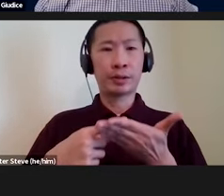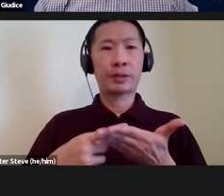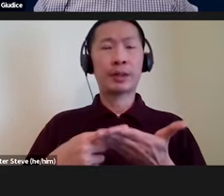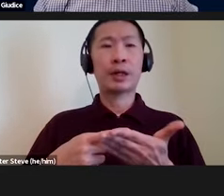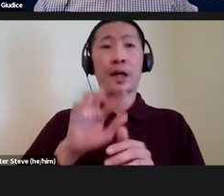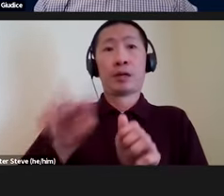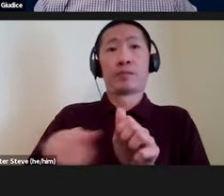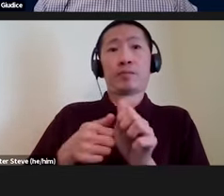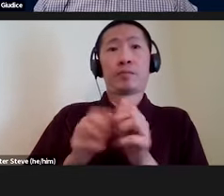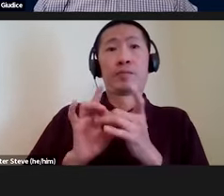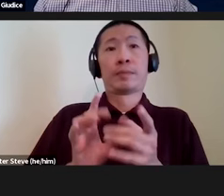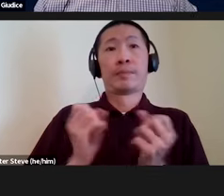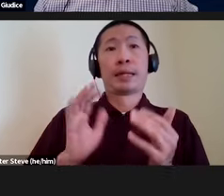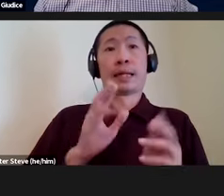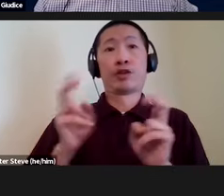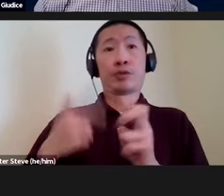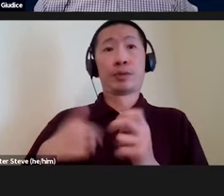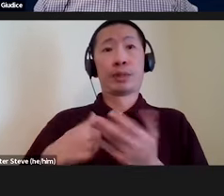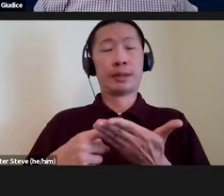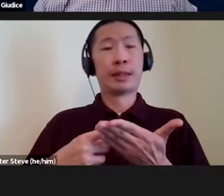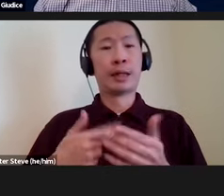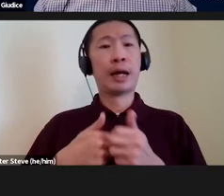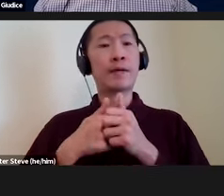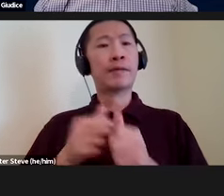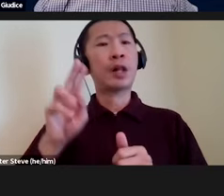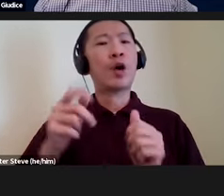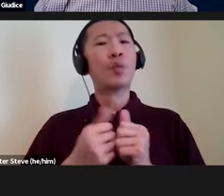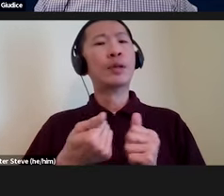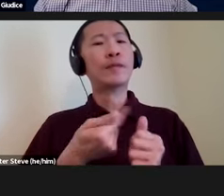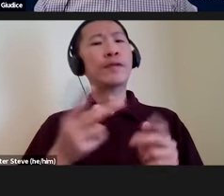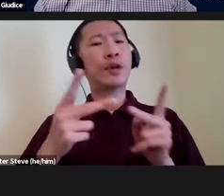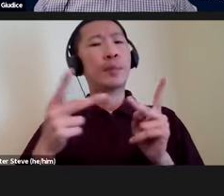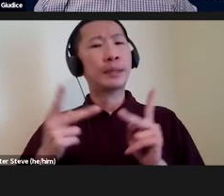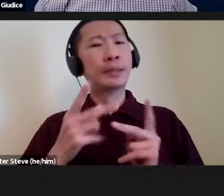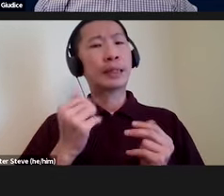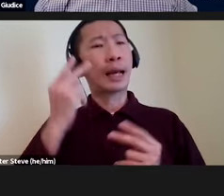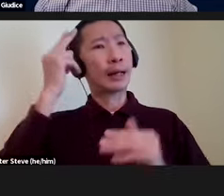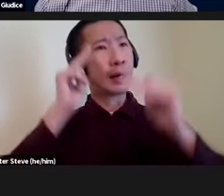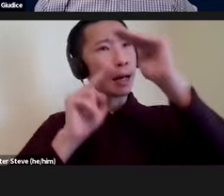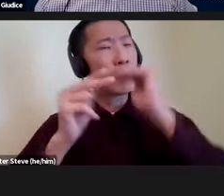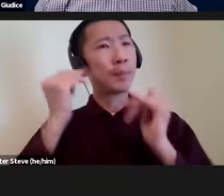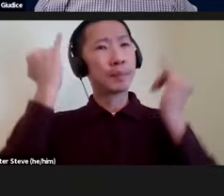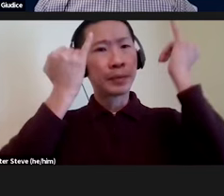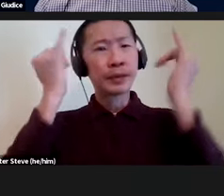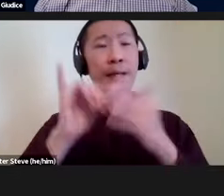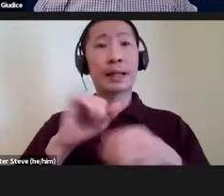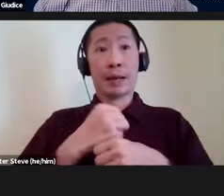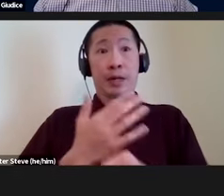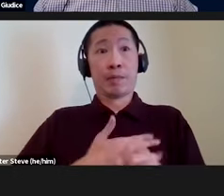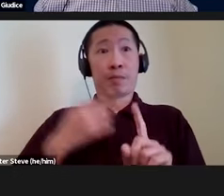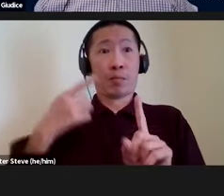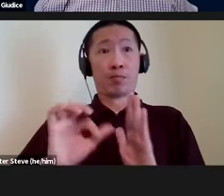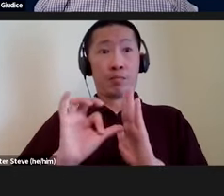lot of the issues that I'm discussing, and then I'm following these up with a few positions and hypotheses that not only make my point,